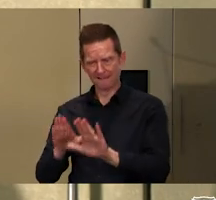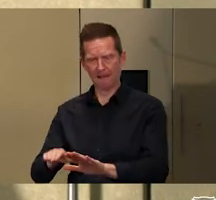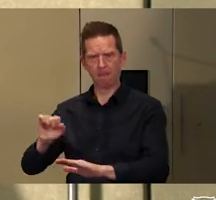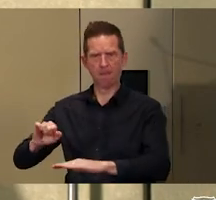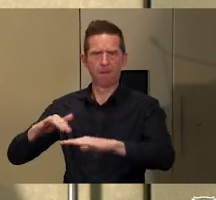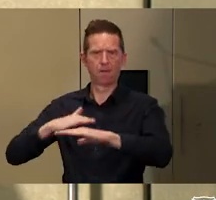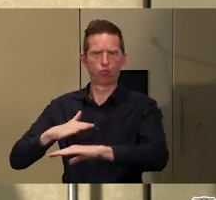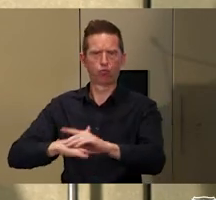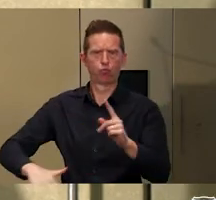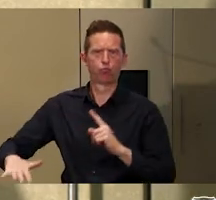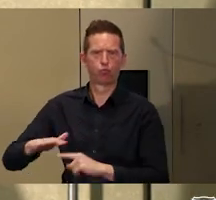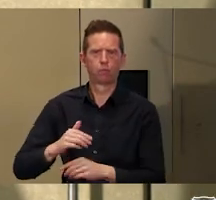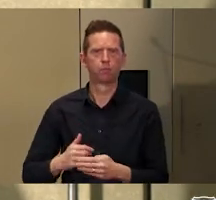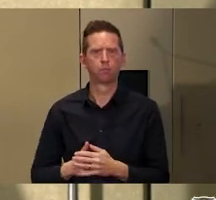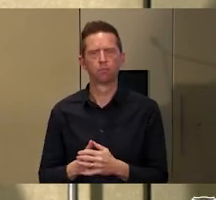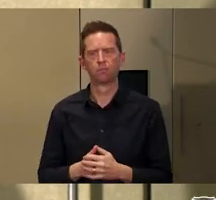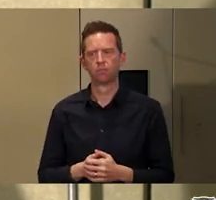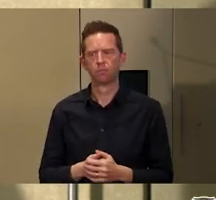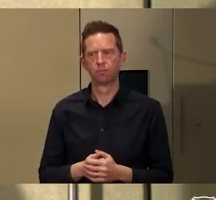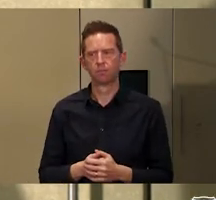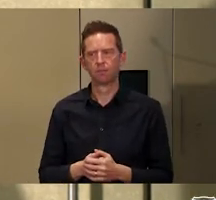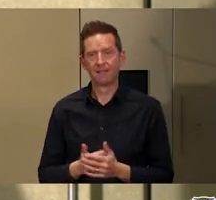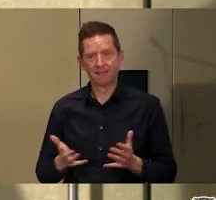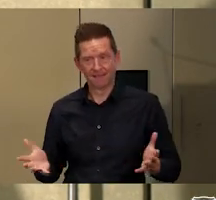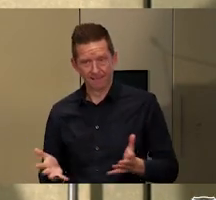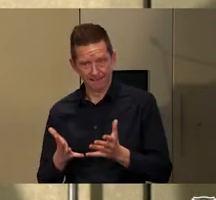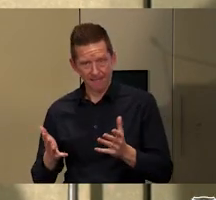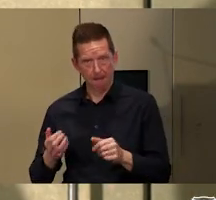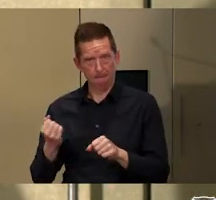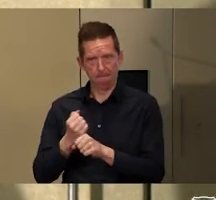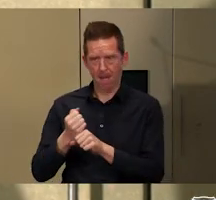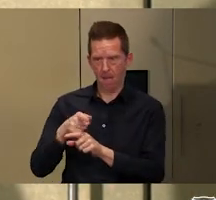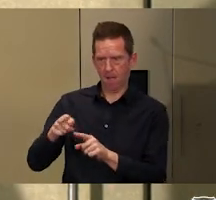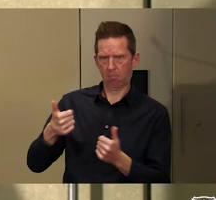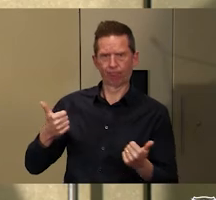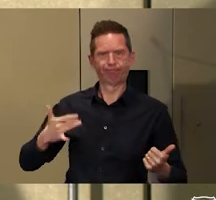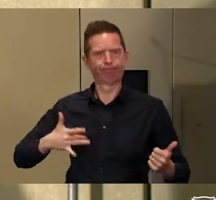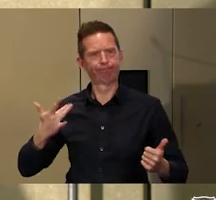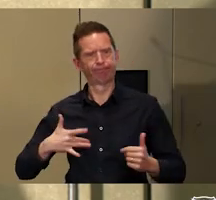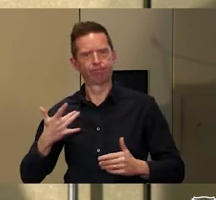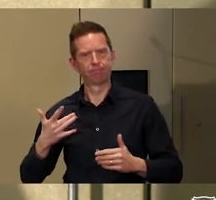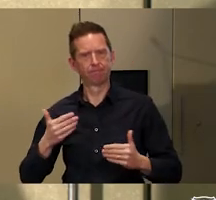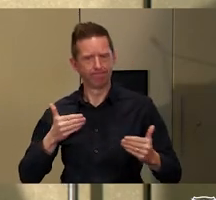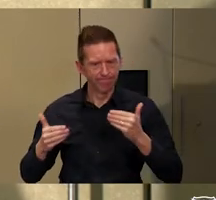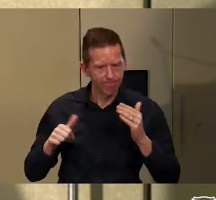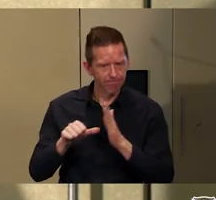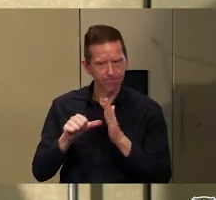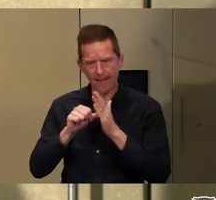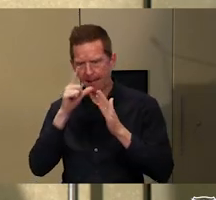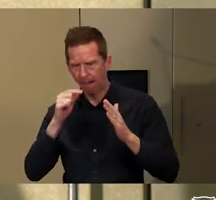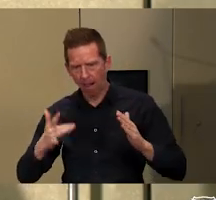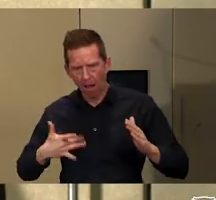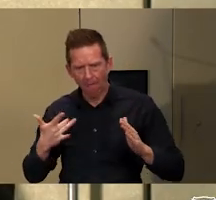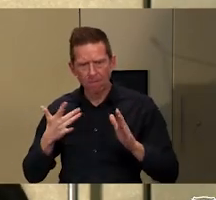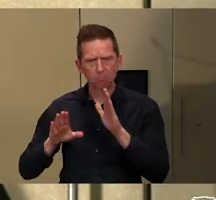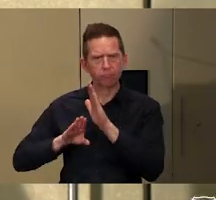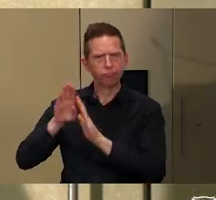on their own country and making those places viable. Because what I see at the moment is